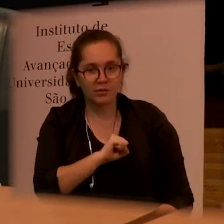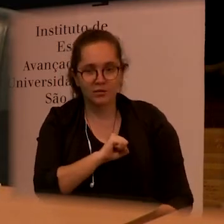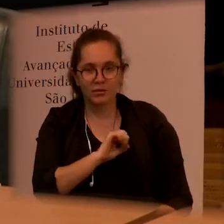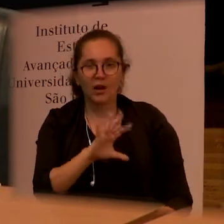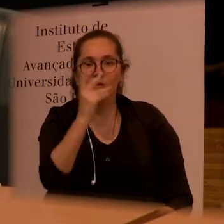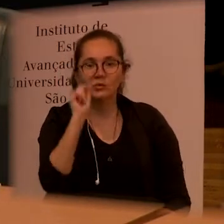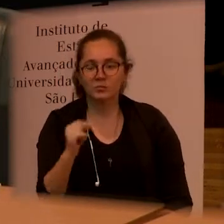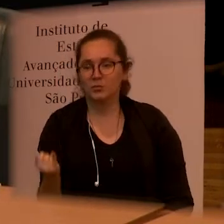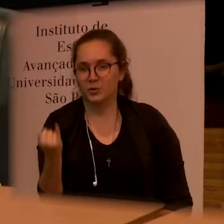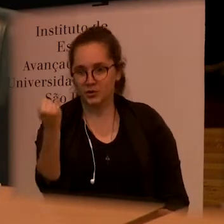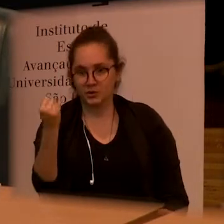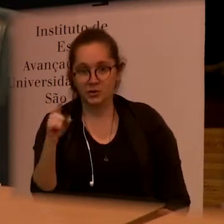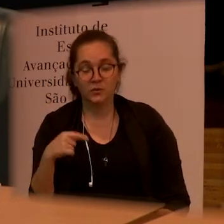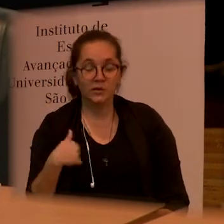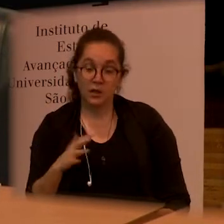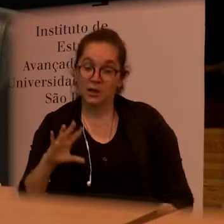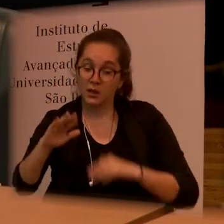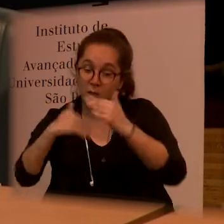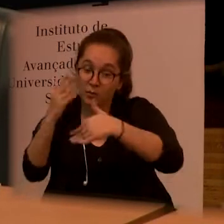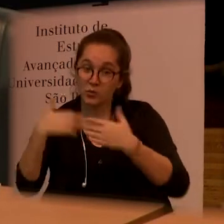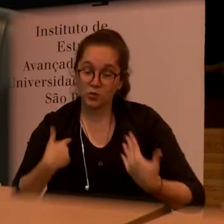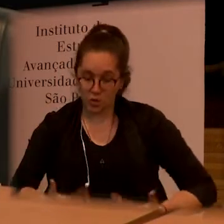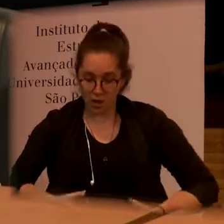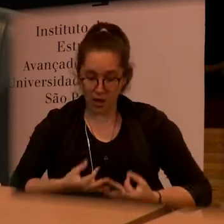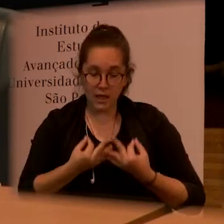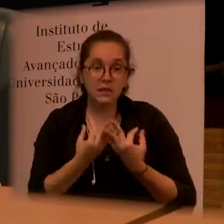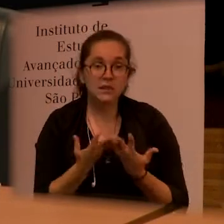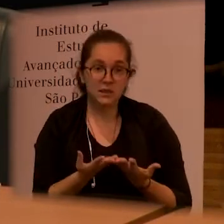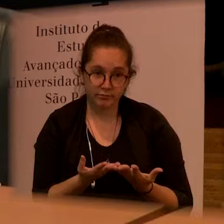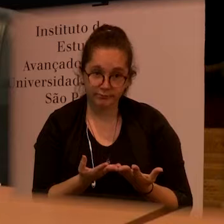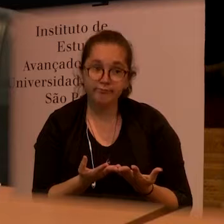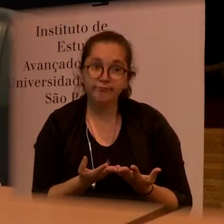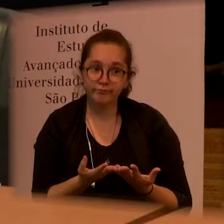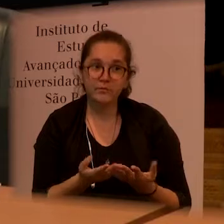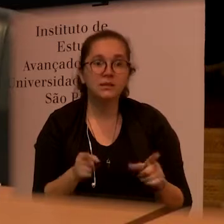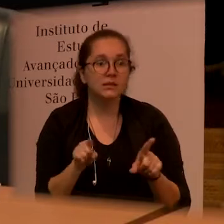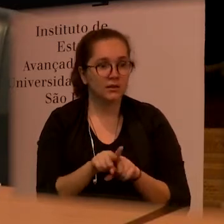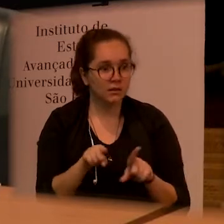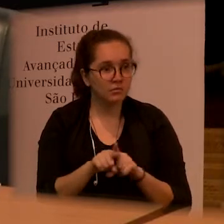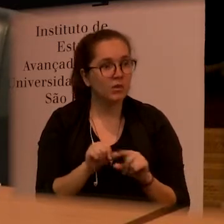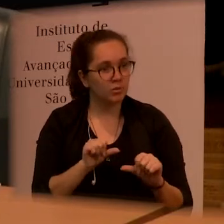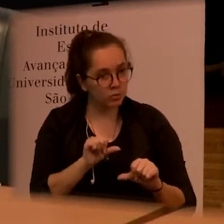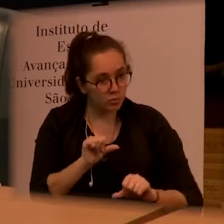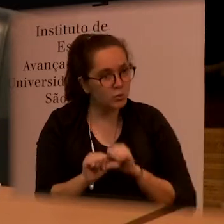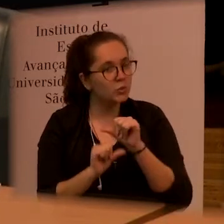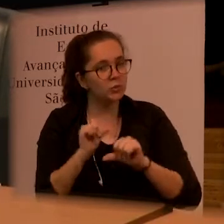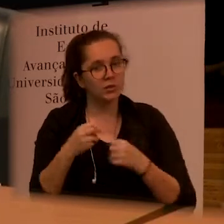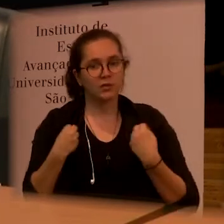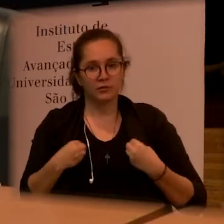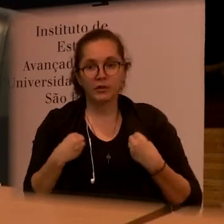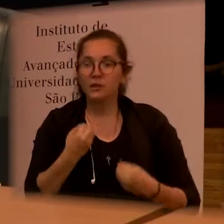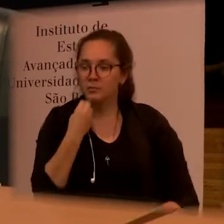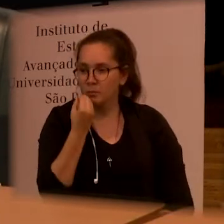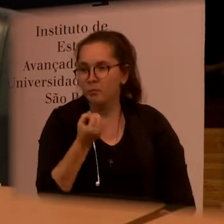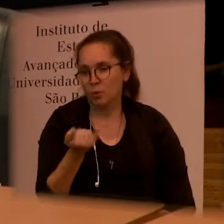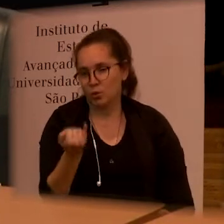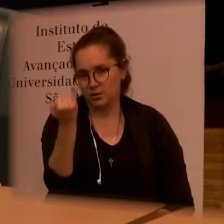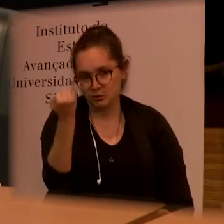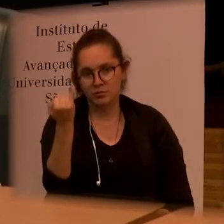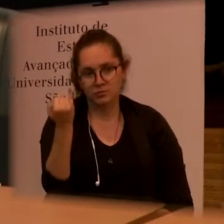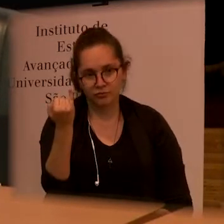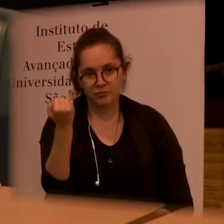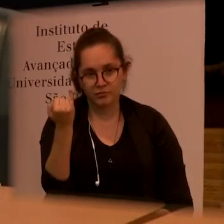important phenomenon so if have cancer you see the possibility to have a vigenic rearrangement for your